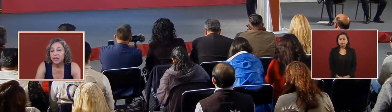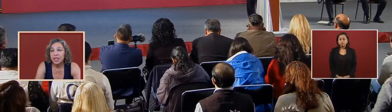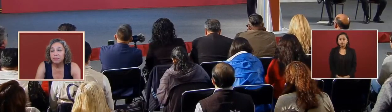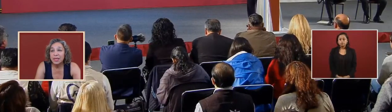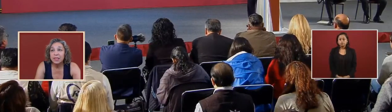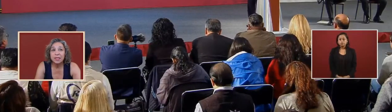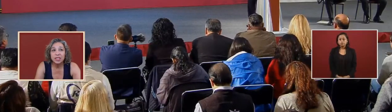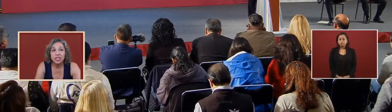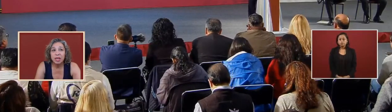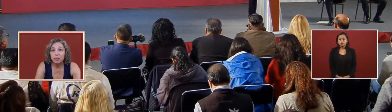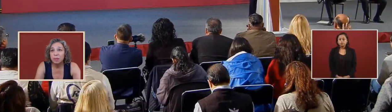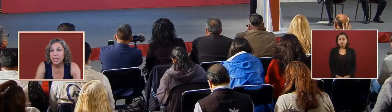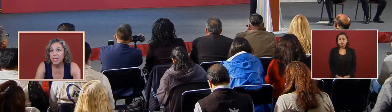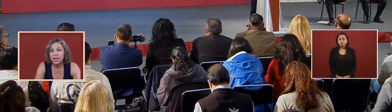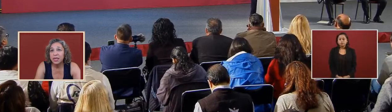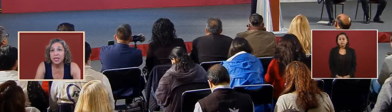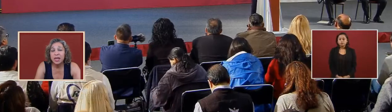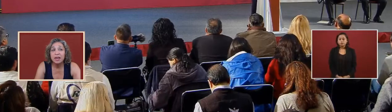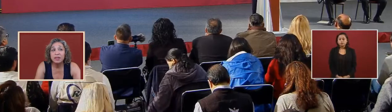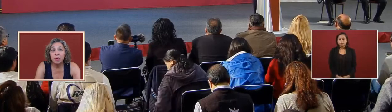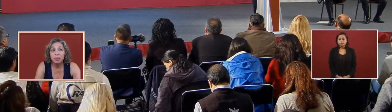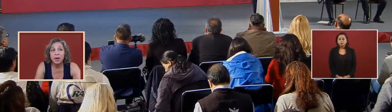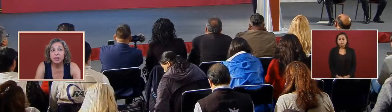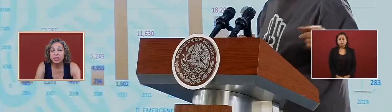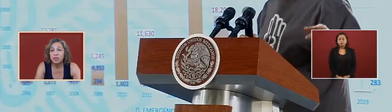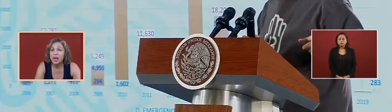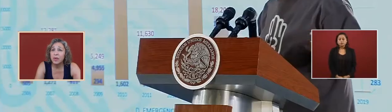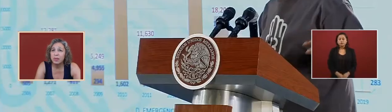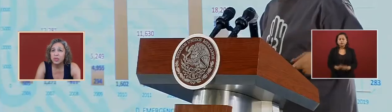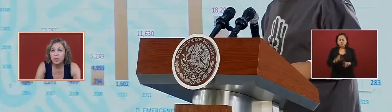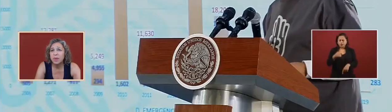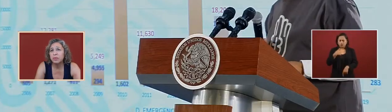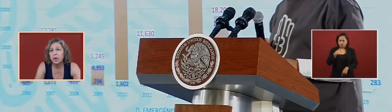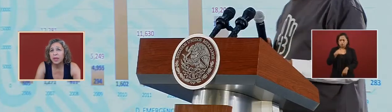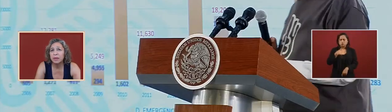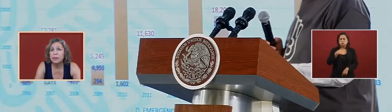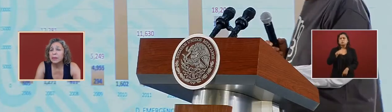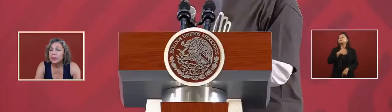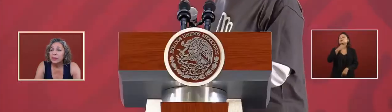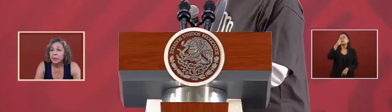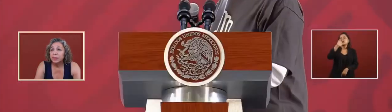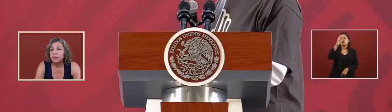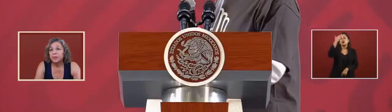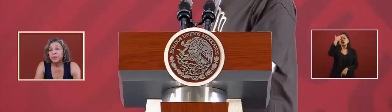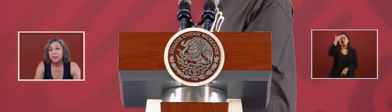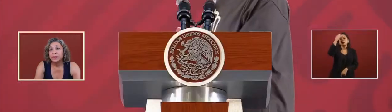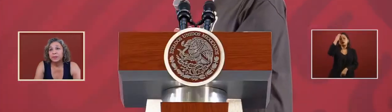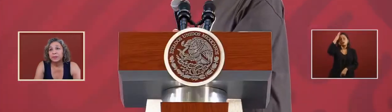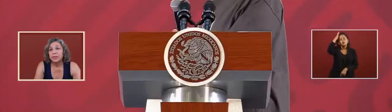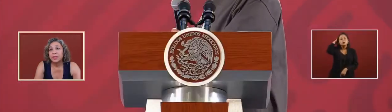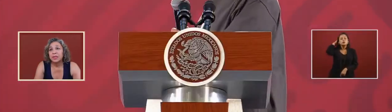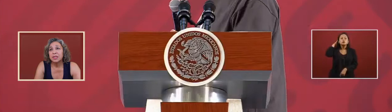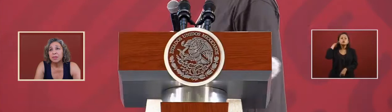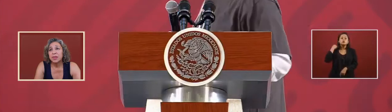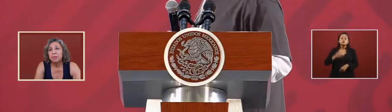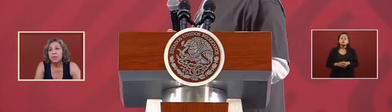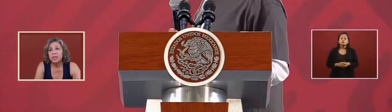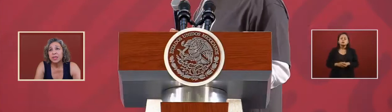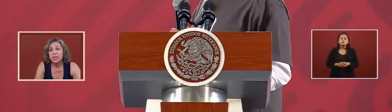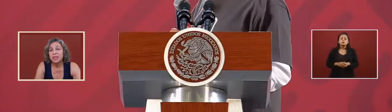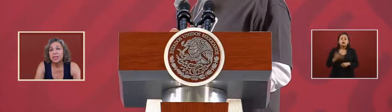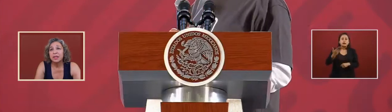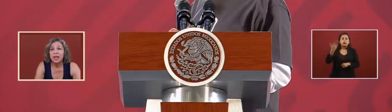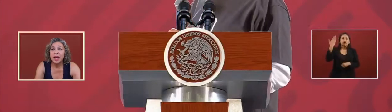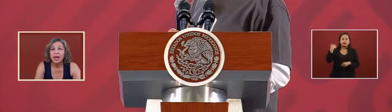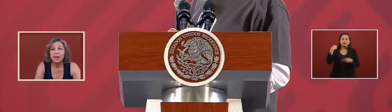so they basically just kept the money and did none of the repairs so now I was remembering some of the